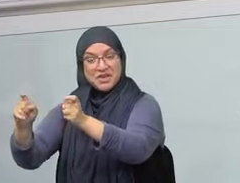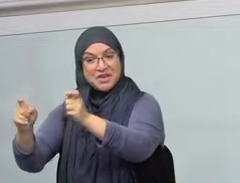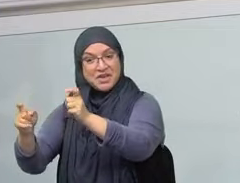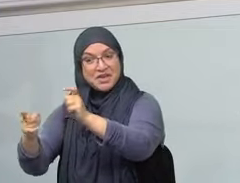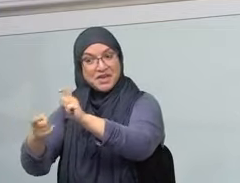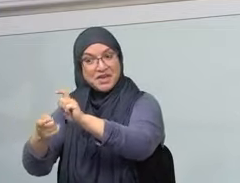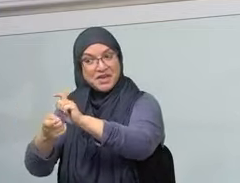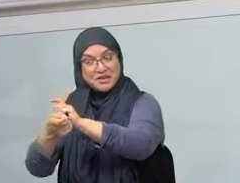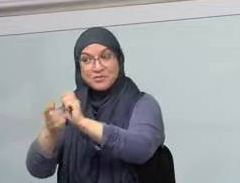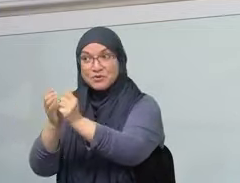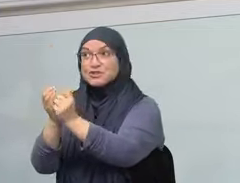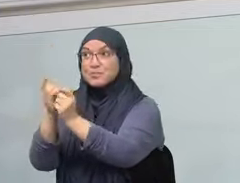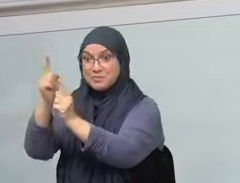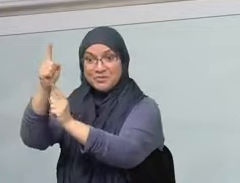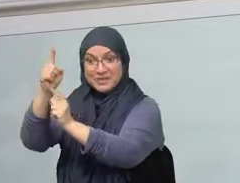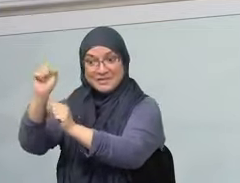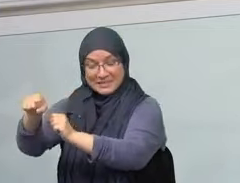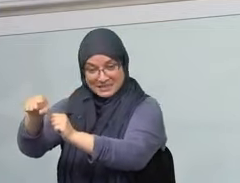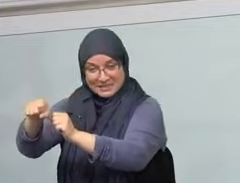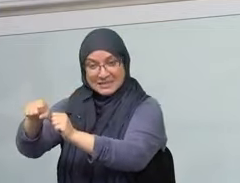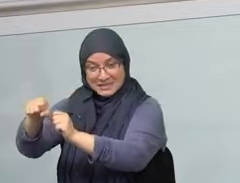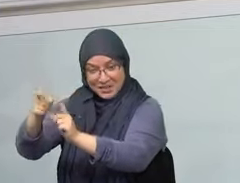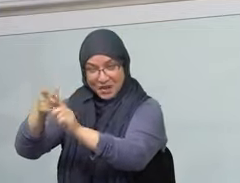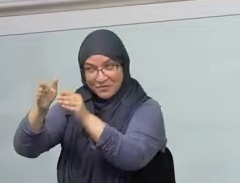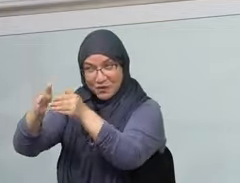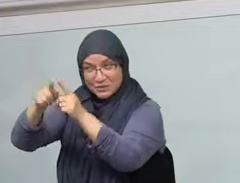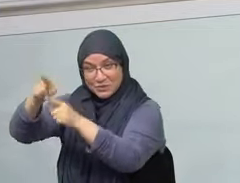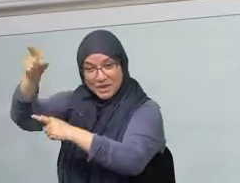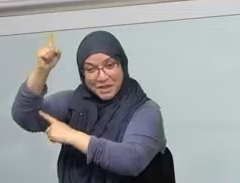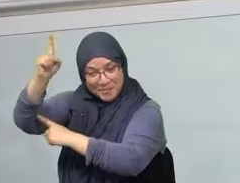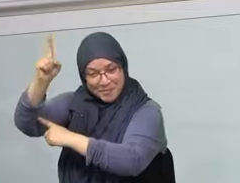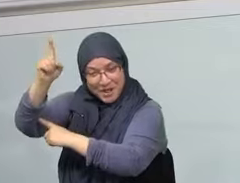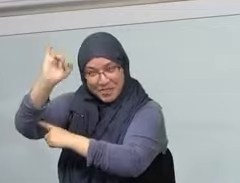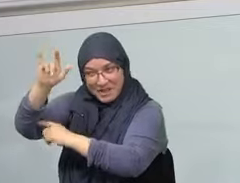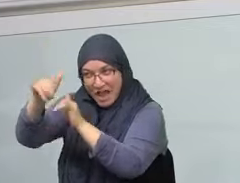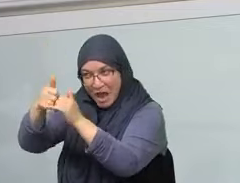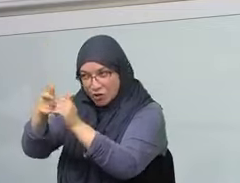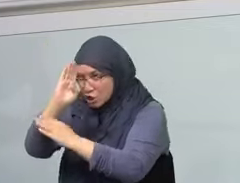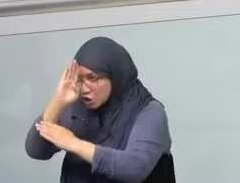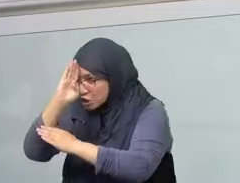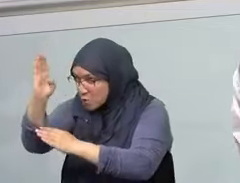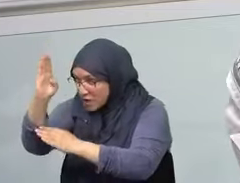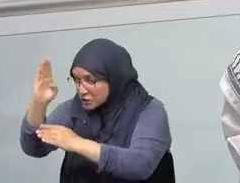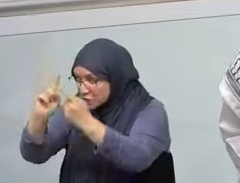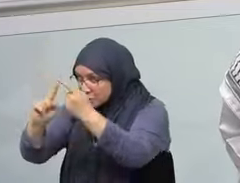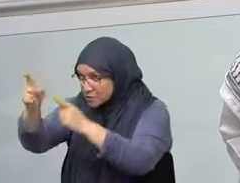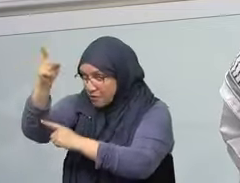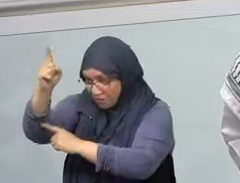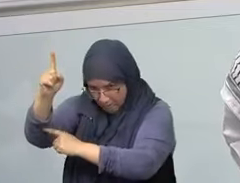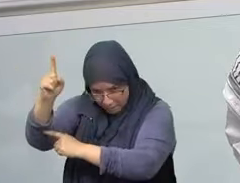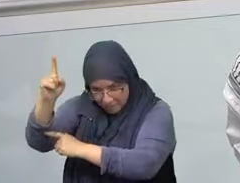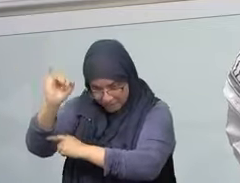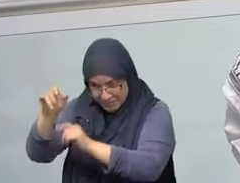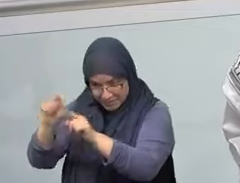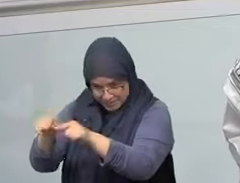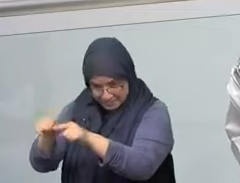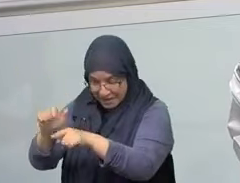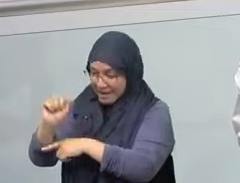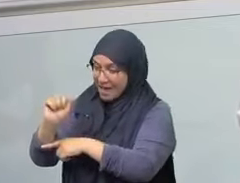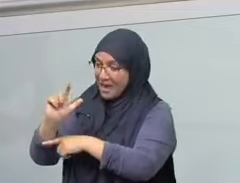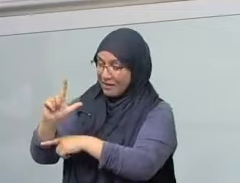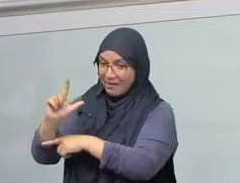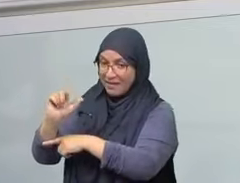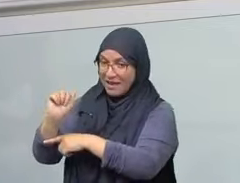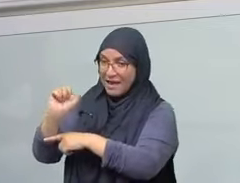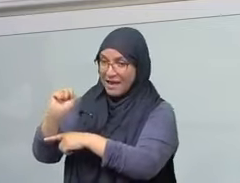amongst those that accompanied the Prophet sallallahu here and there. But he mentioned it as a specific honor that I am the last person that exists on